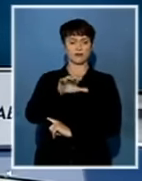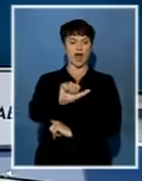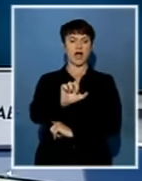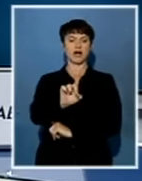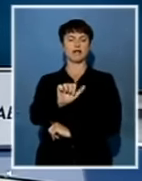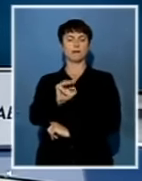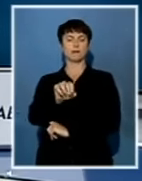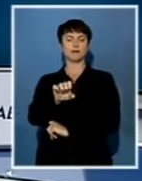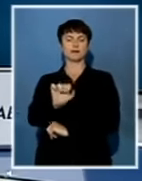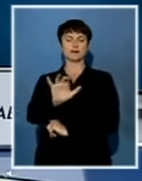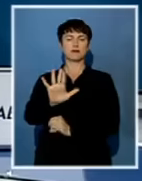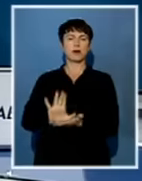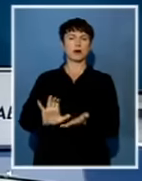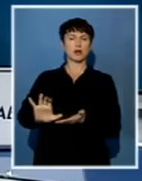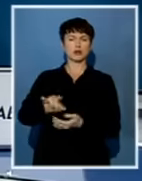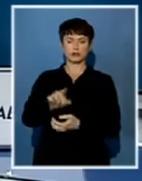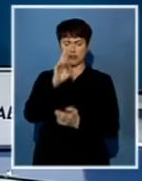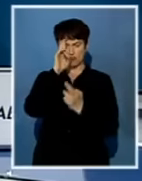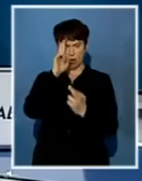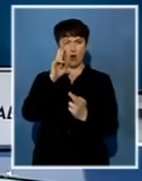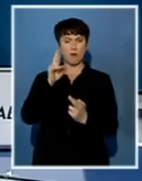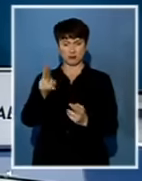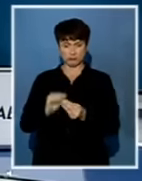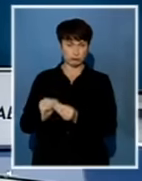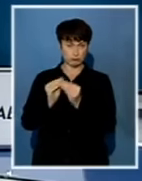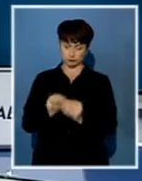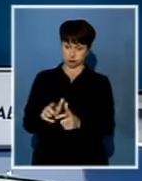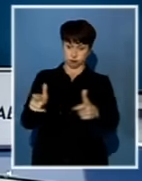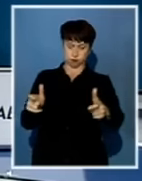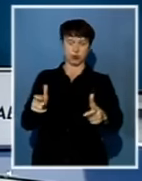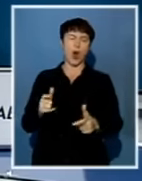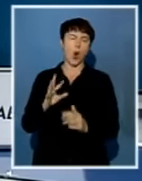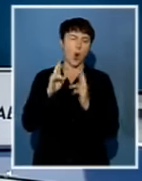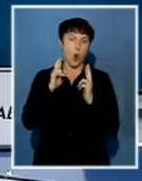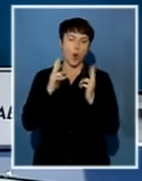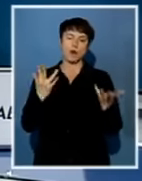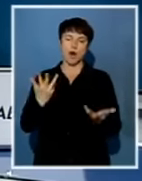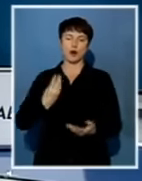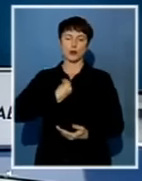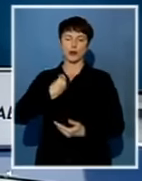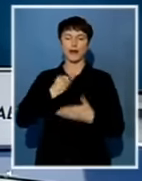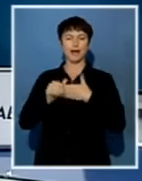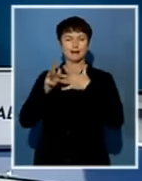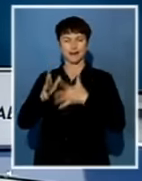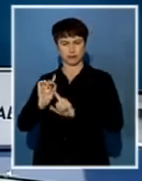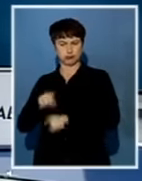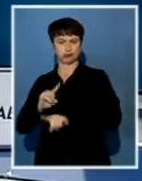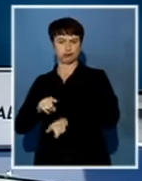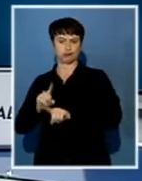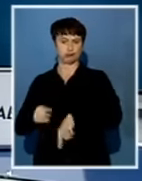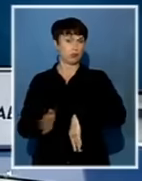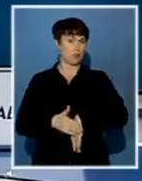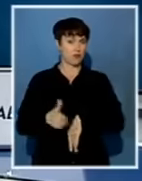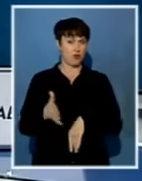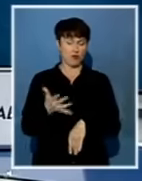inspire the youth to become patriotic leaders. The president was speaking at a ceremony to mark the sod-turning of the construction